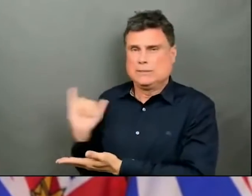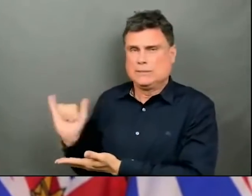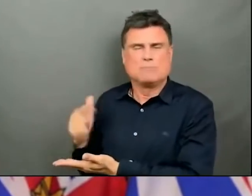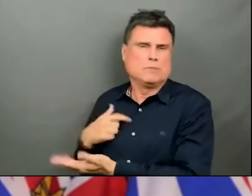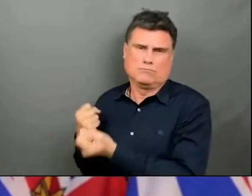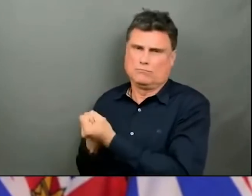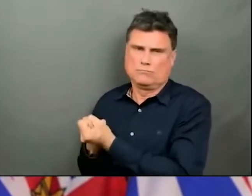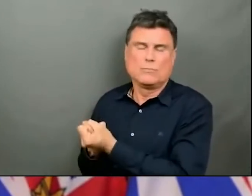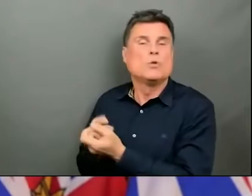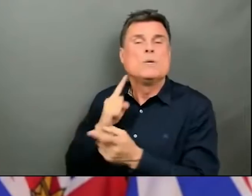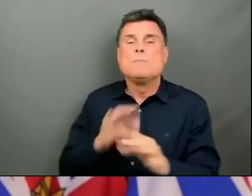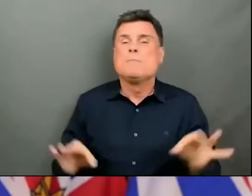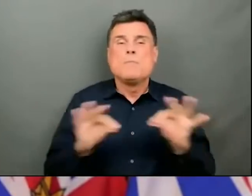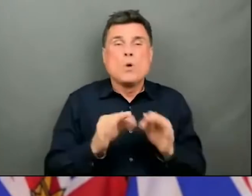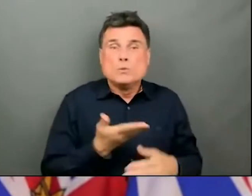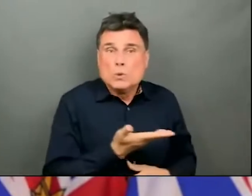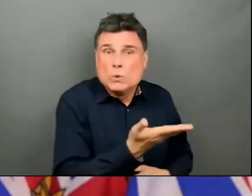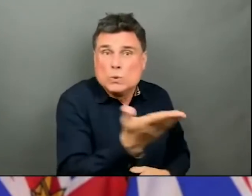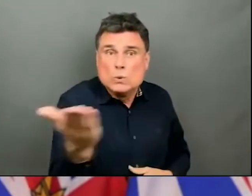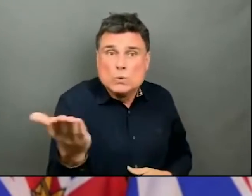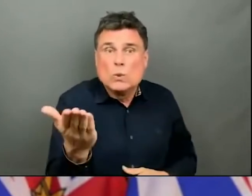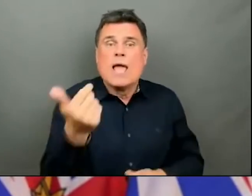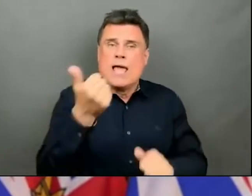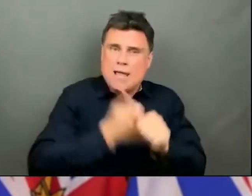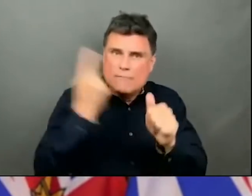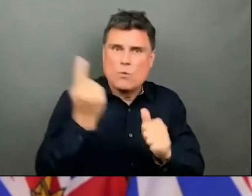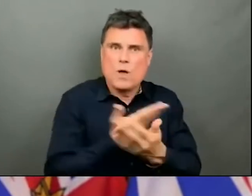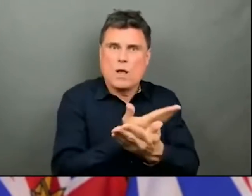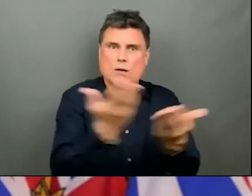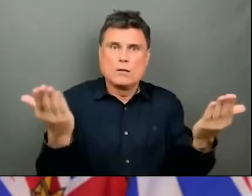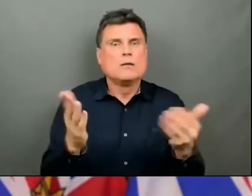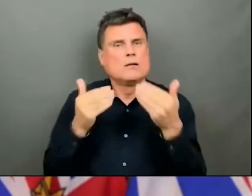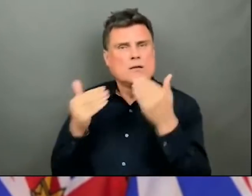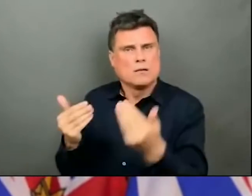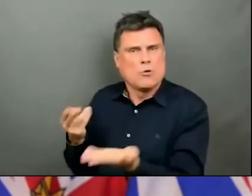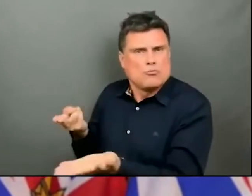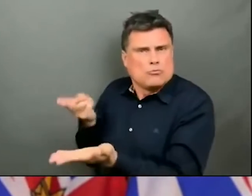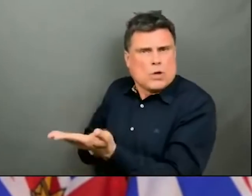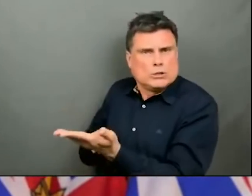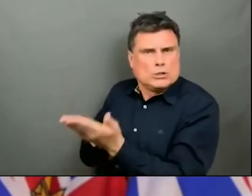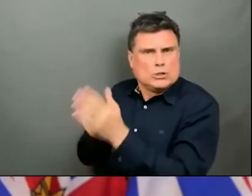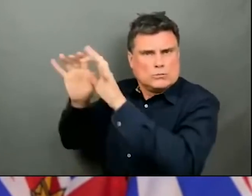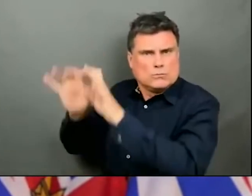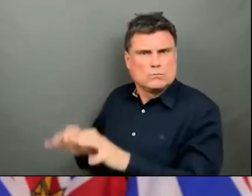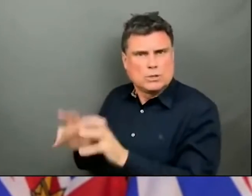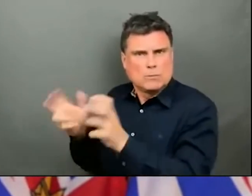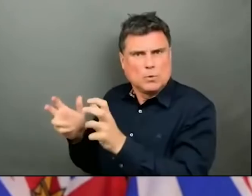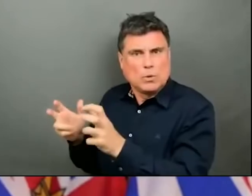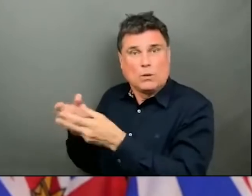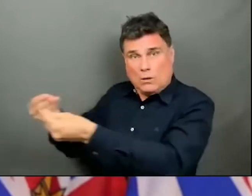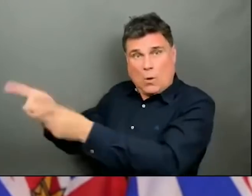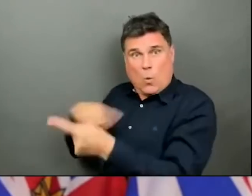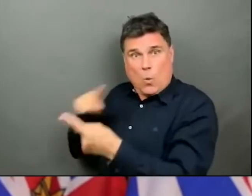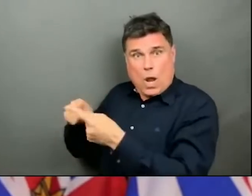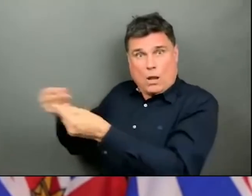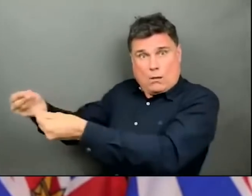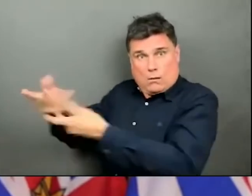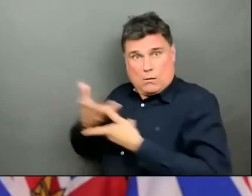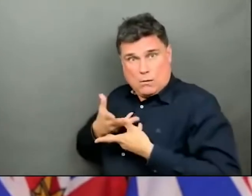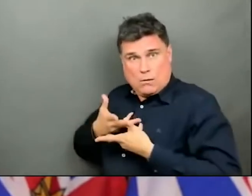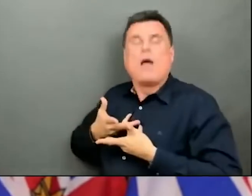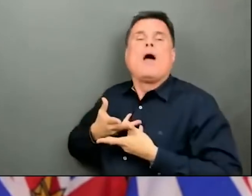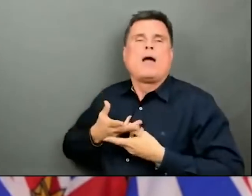register for everybody. The need to book when you're asked to book. I want to note one group of people, it's a group of people